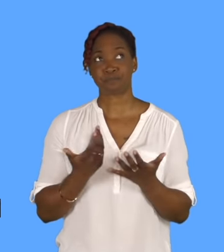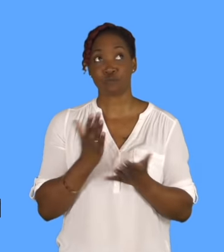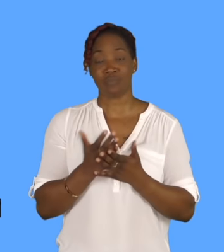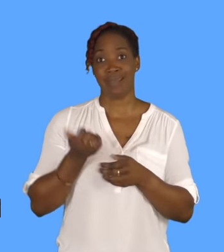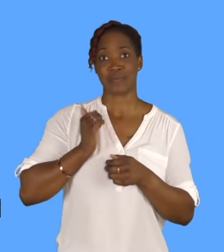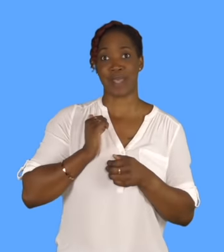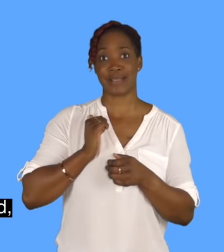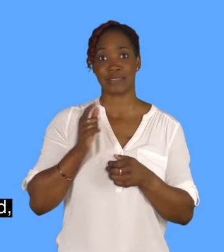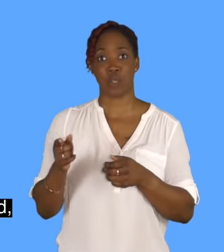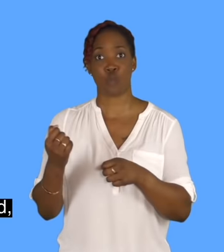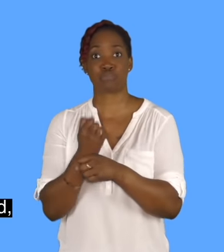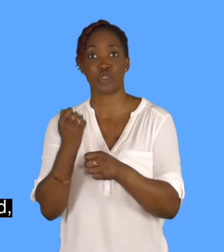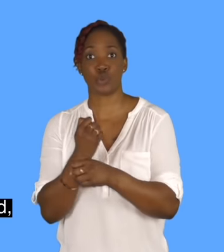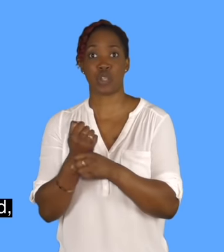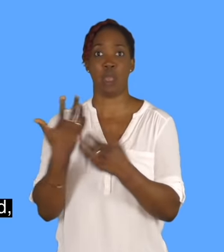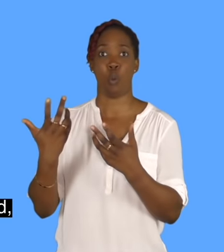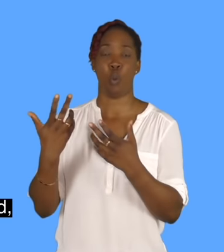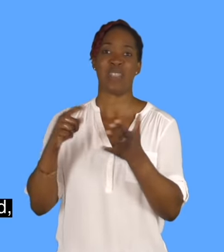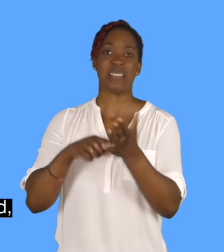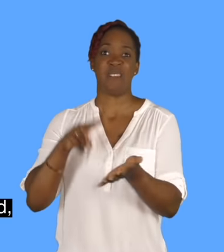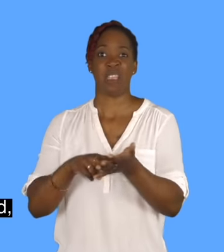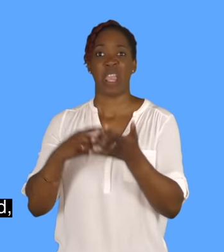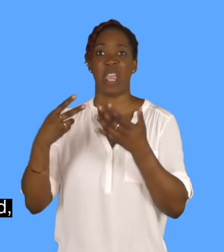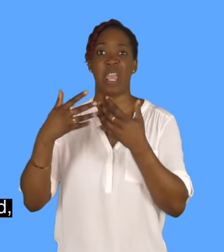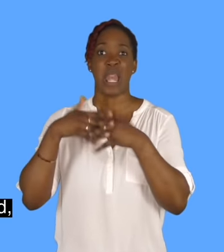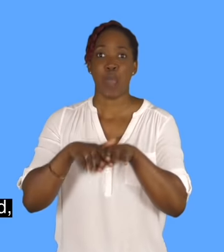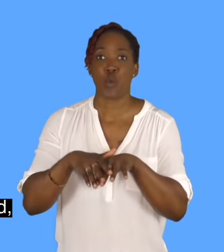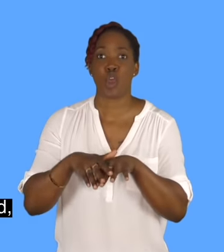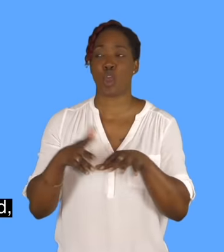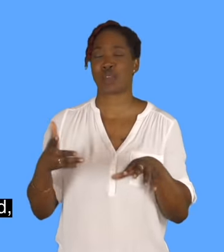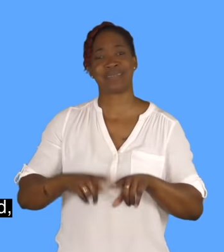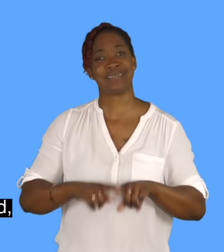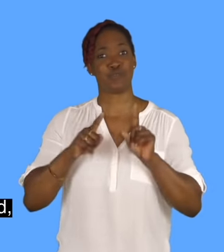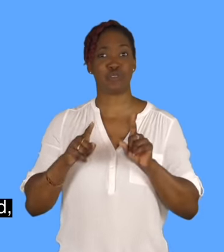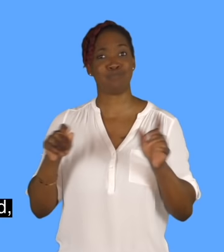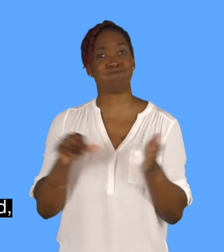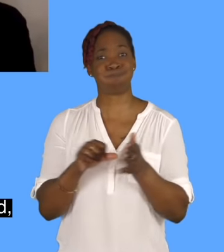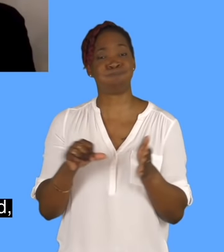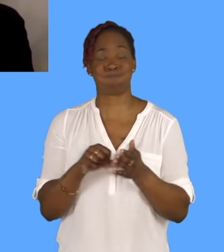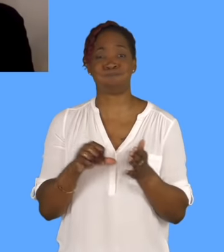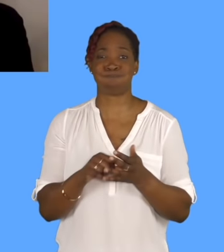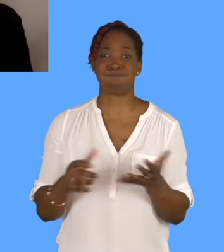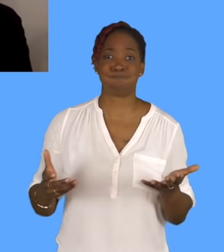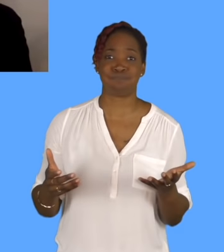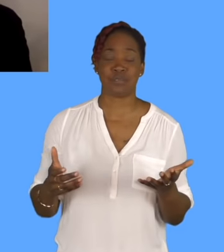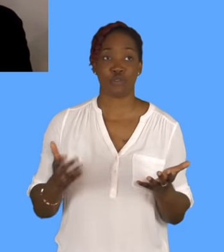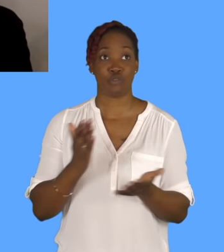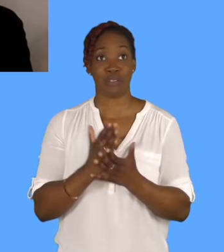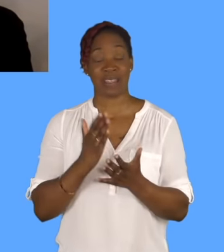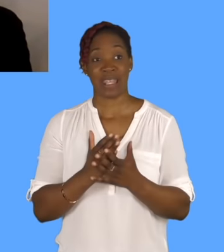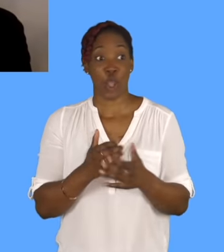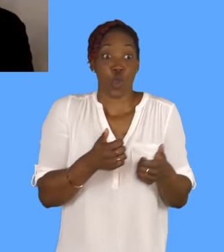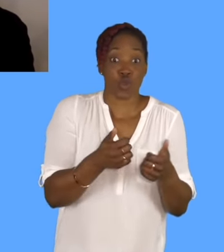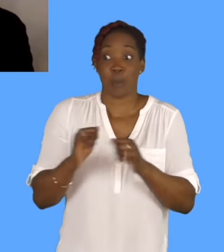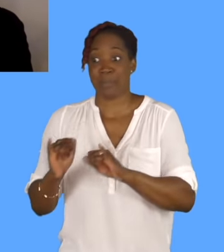are different. And it's hard, because nothing good or bad, right or wrong, it is what it is. I'm not being